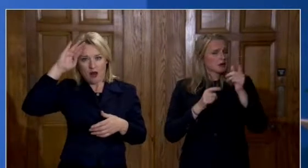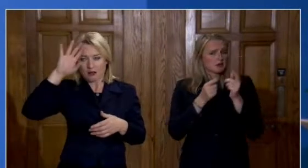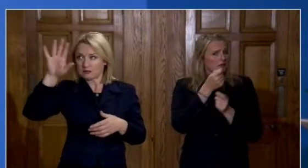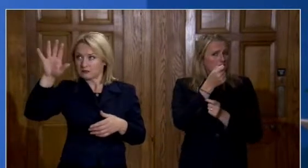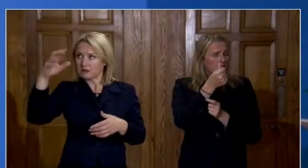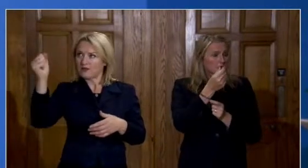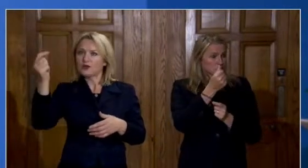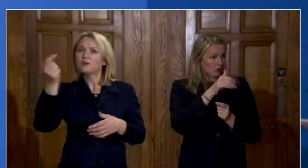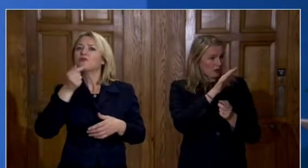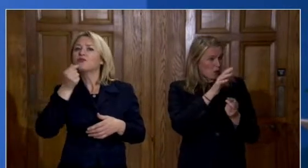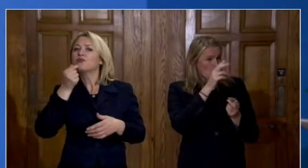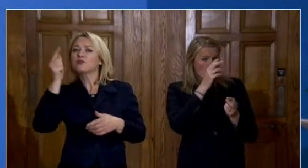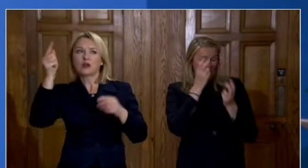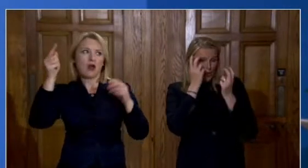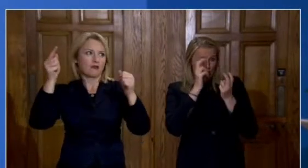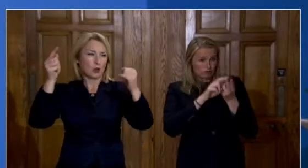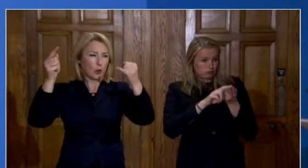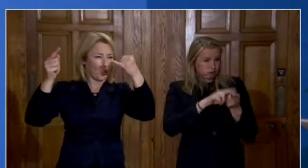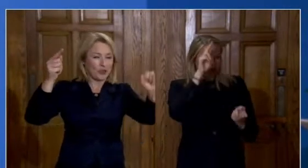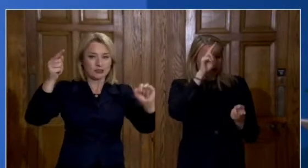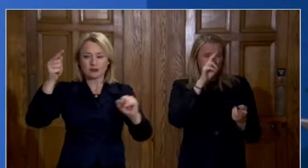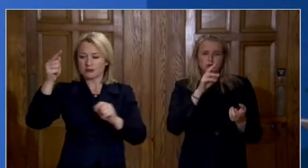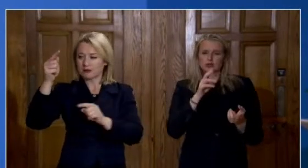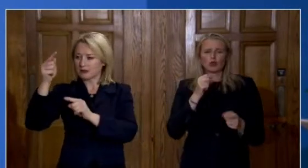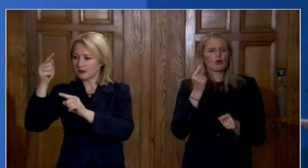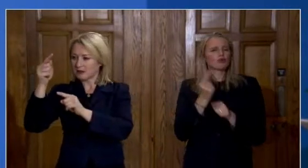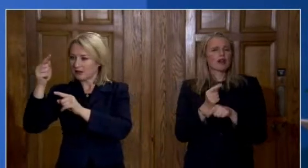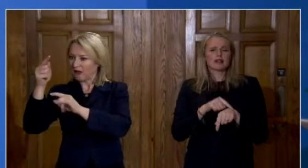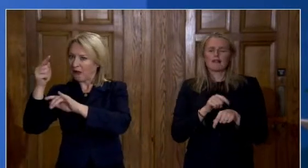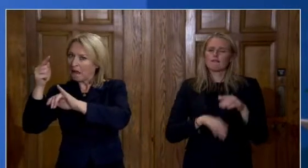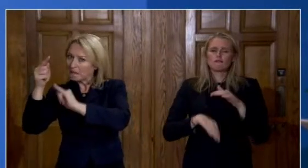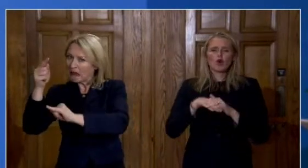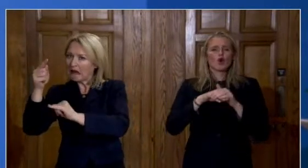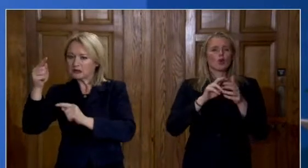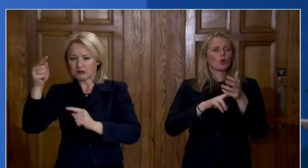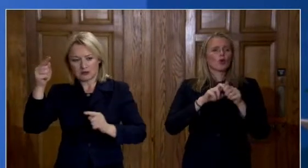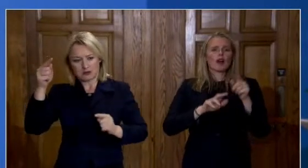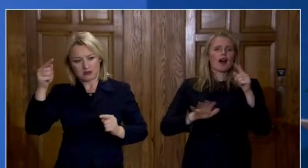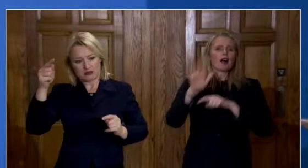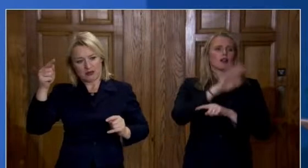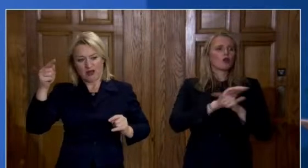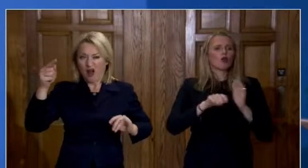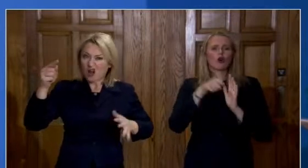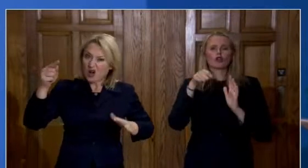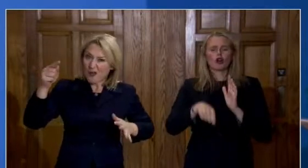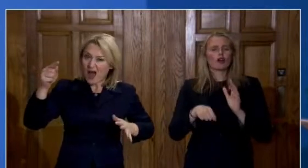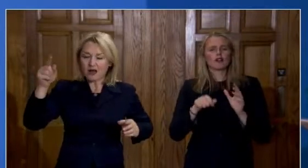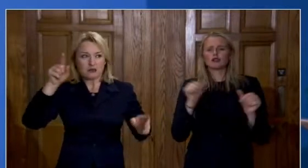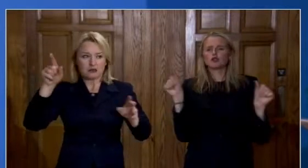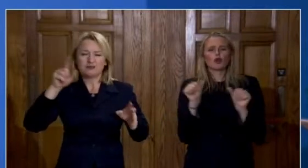ireland i don't think it would be the time for northern ireland wide measures of that magnitude